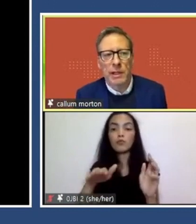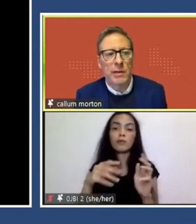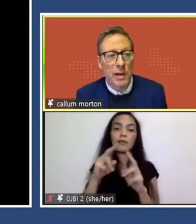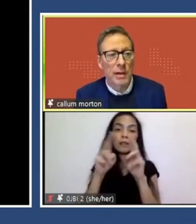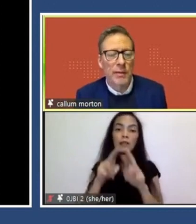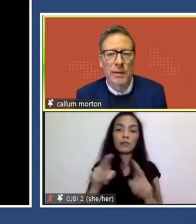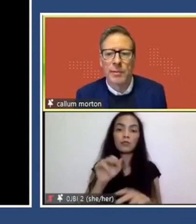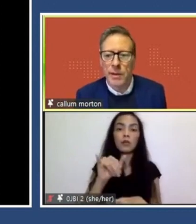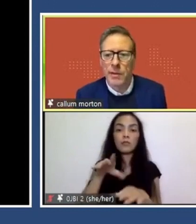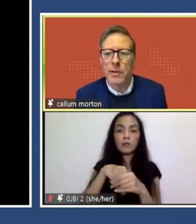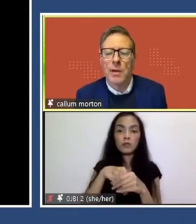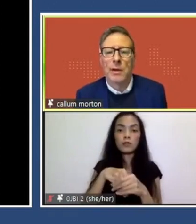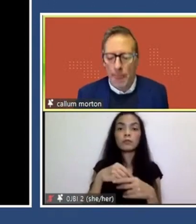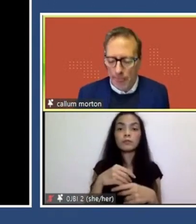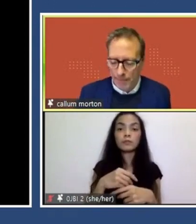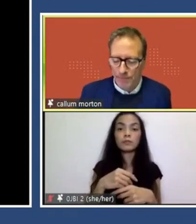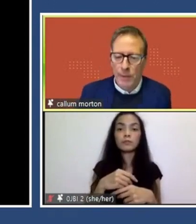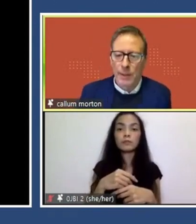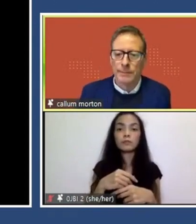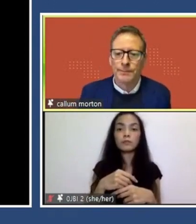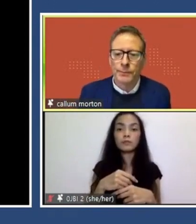disciplines, particularly science and medicine.